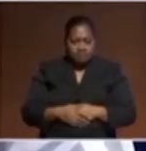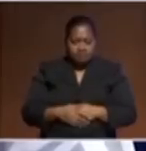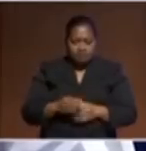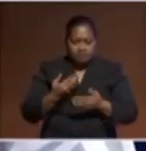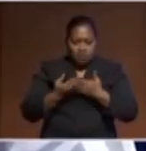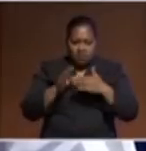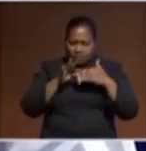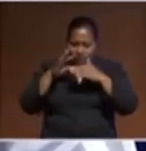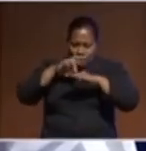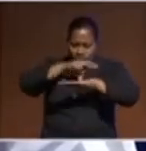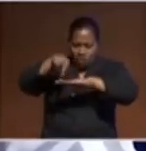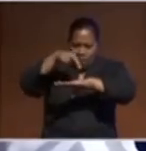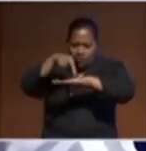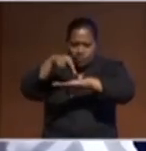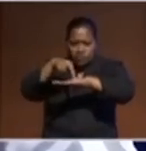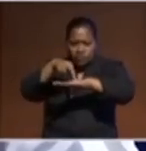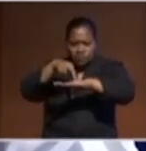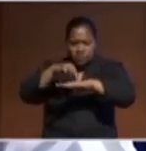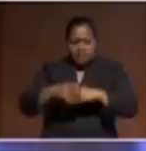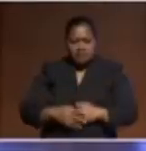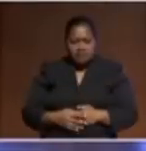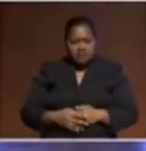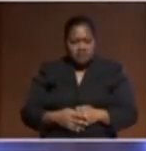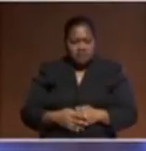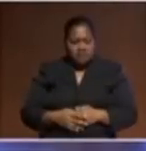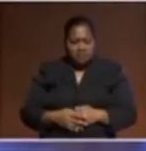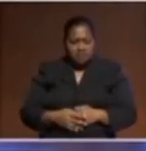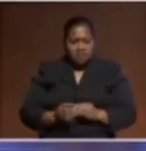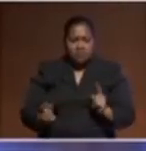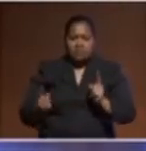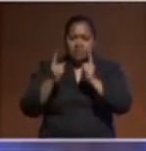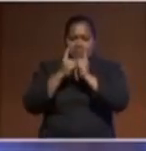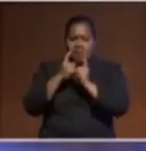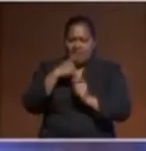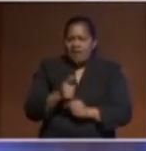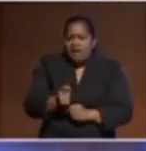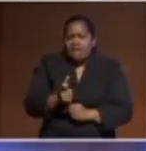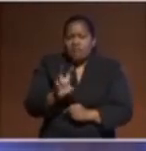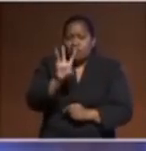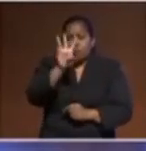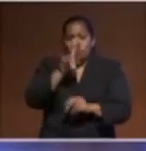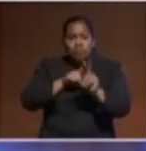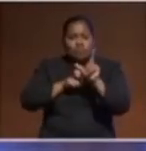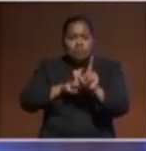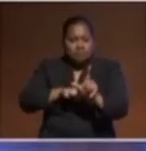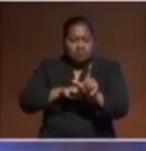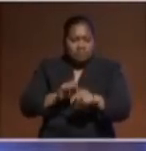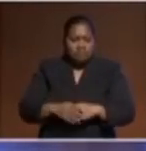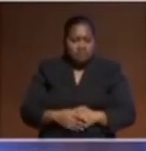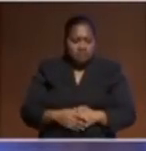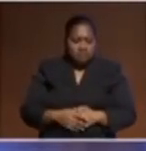It's in fact a great pleasure to be here to meet in person after three years of a sort of absence